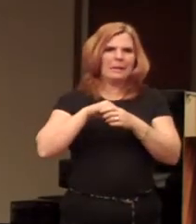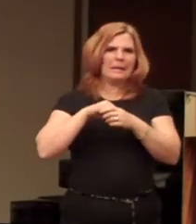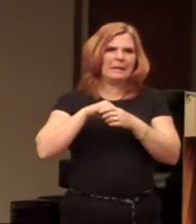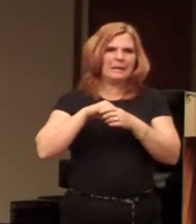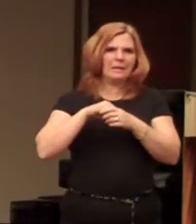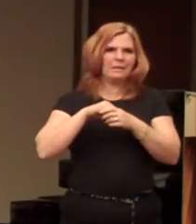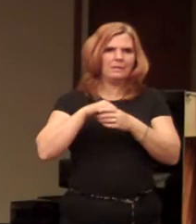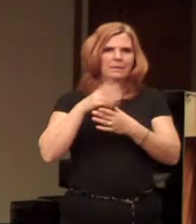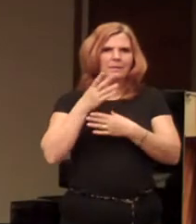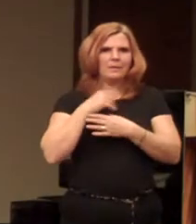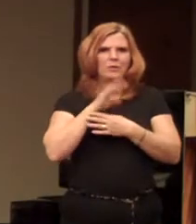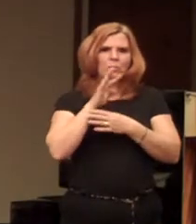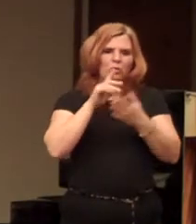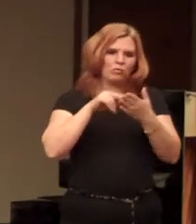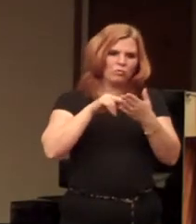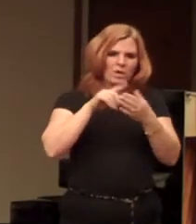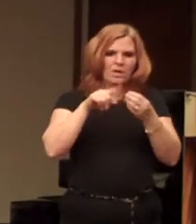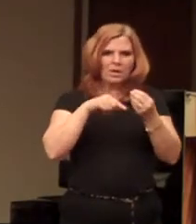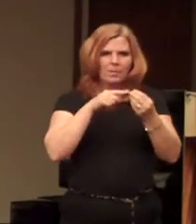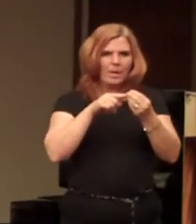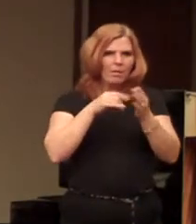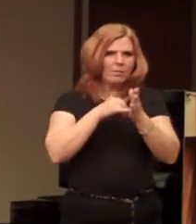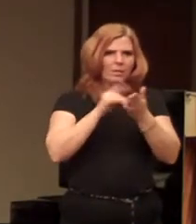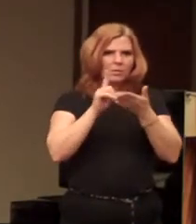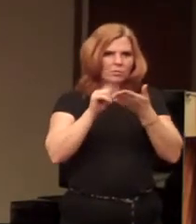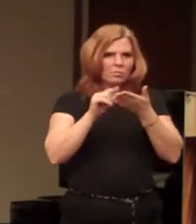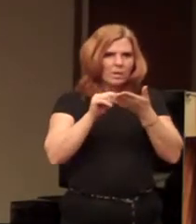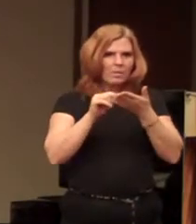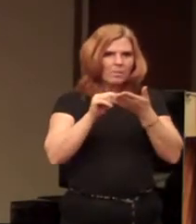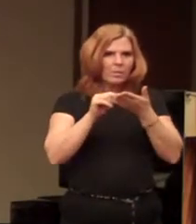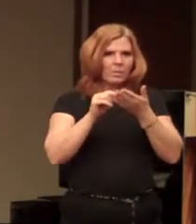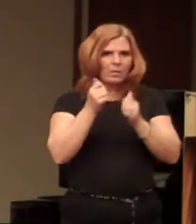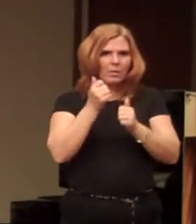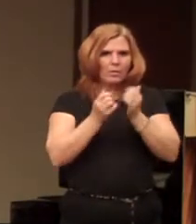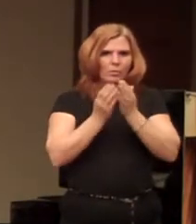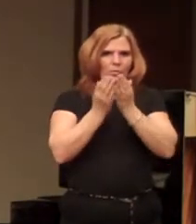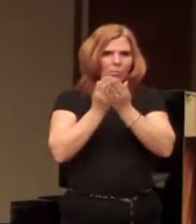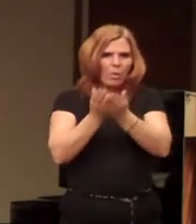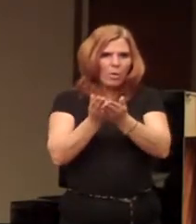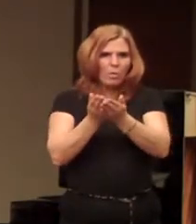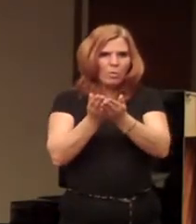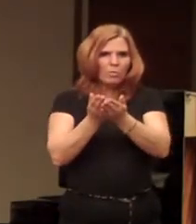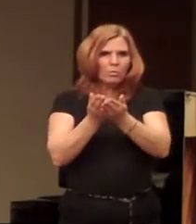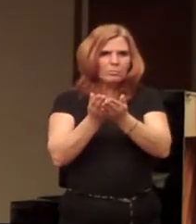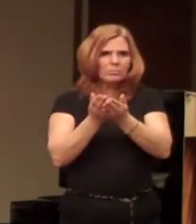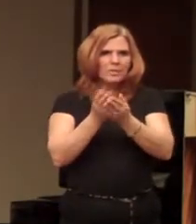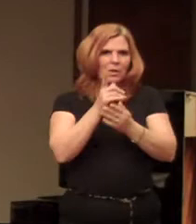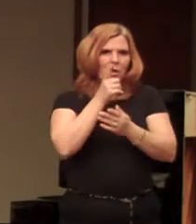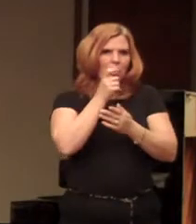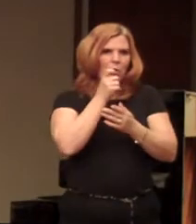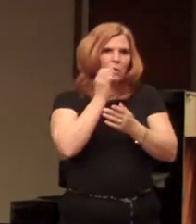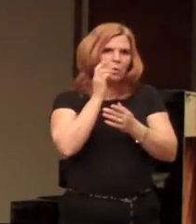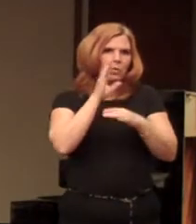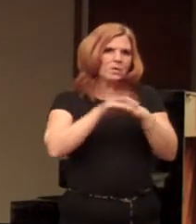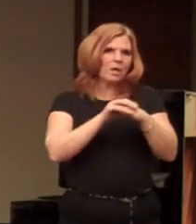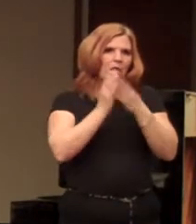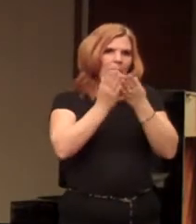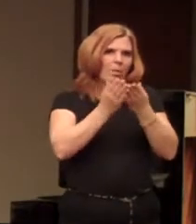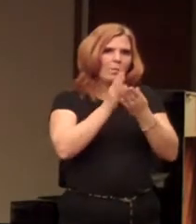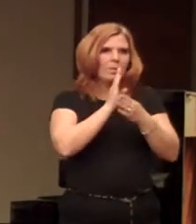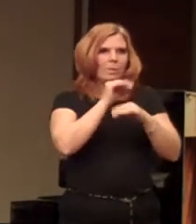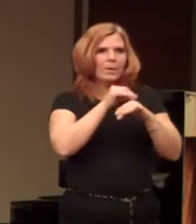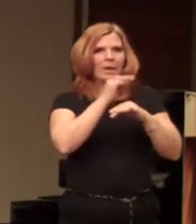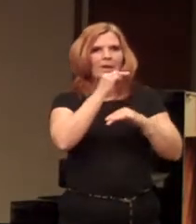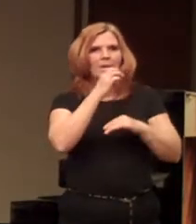Captain Davis from St. Mary's. And on that boat was such and such. And they'll be at the